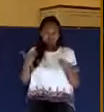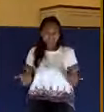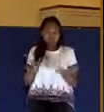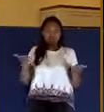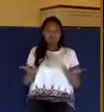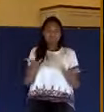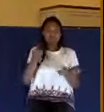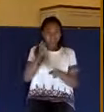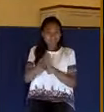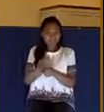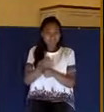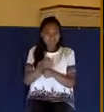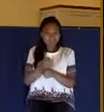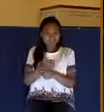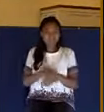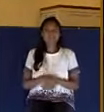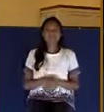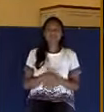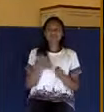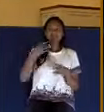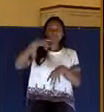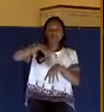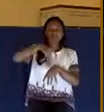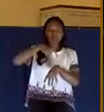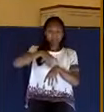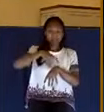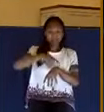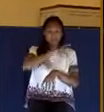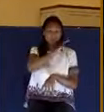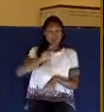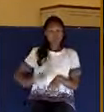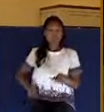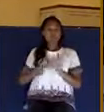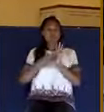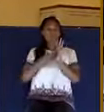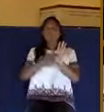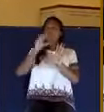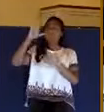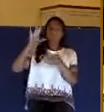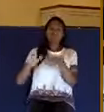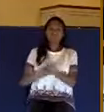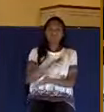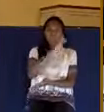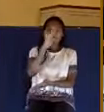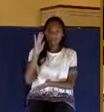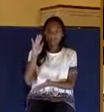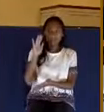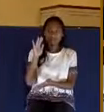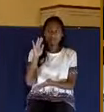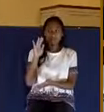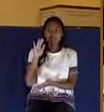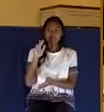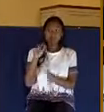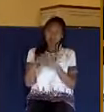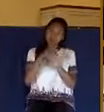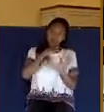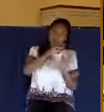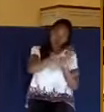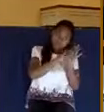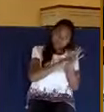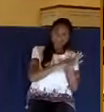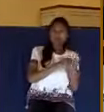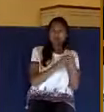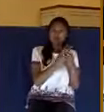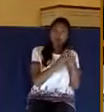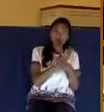Many times when the Lord revealed his glory, he did it in the Old Testament. did it in the garden. He did it on the